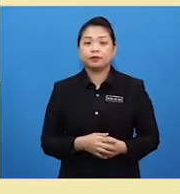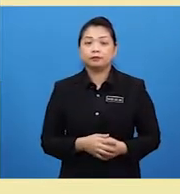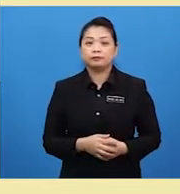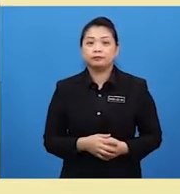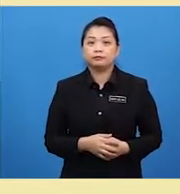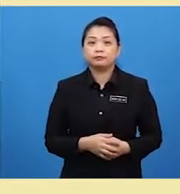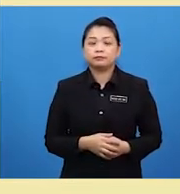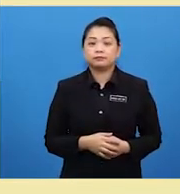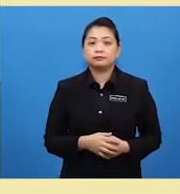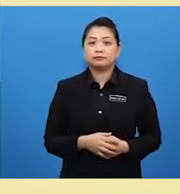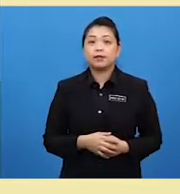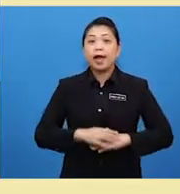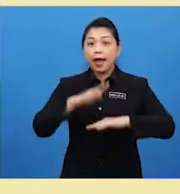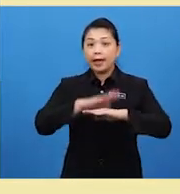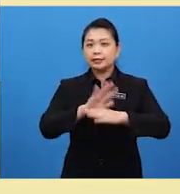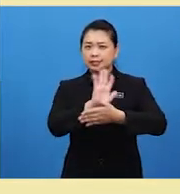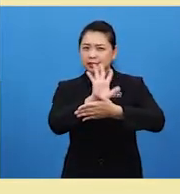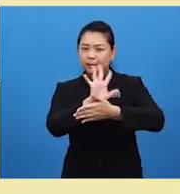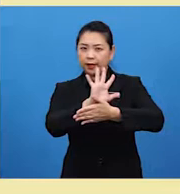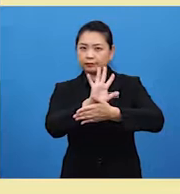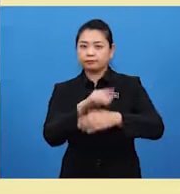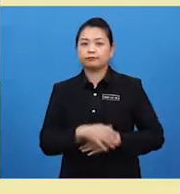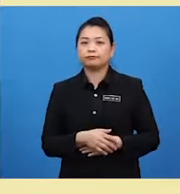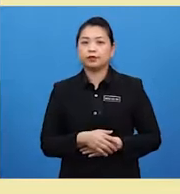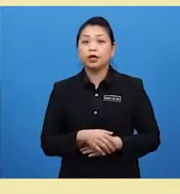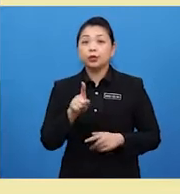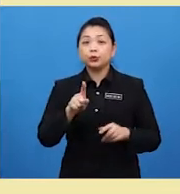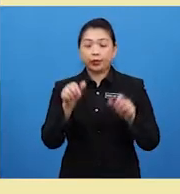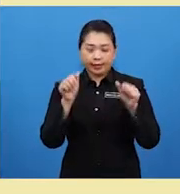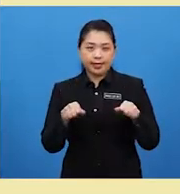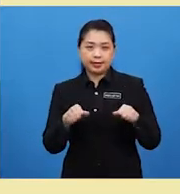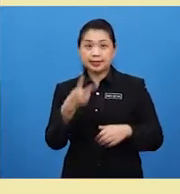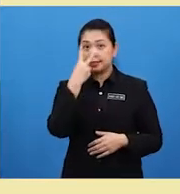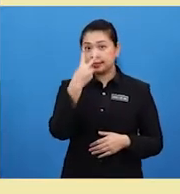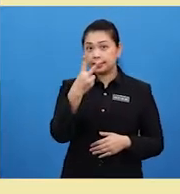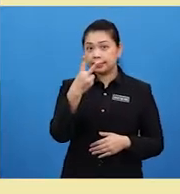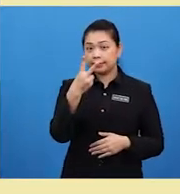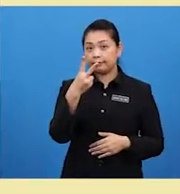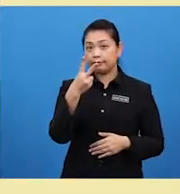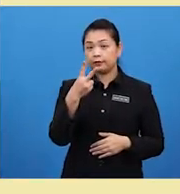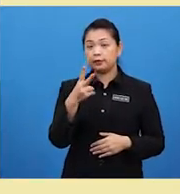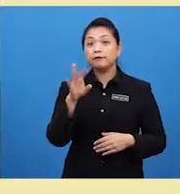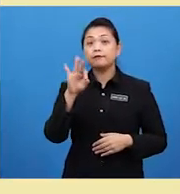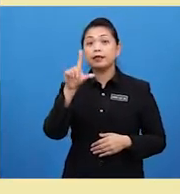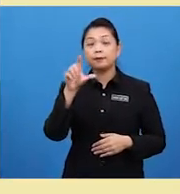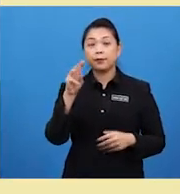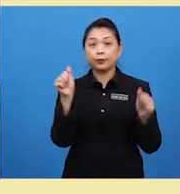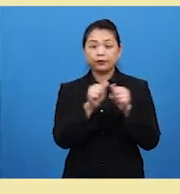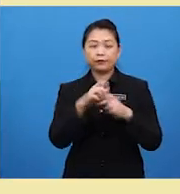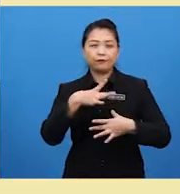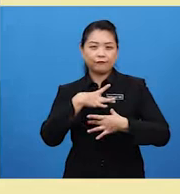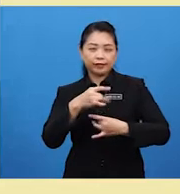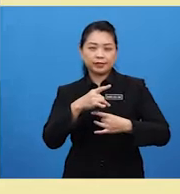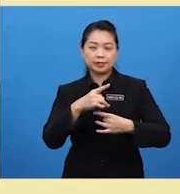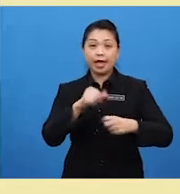At the cinema. You can. See a film with your favourite actor